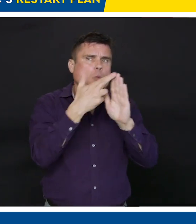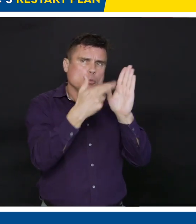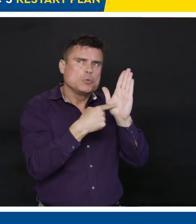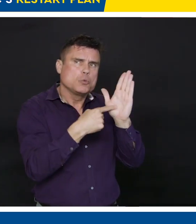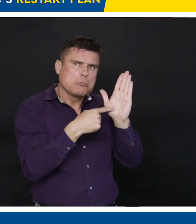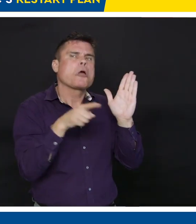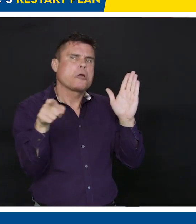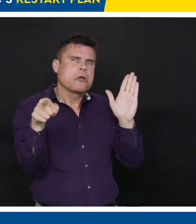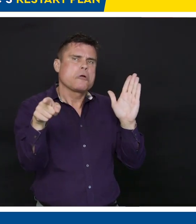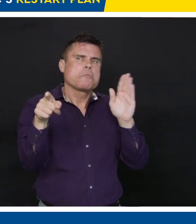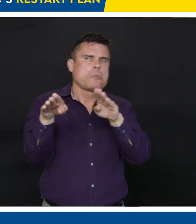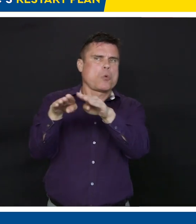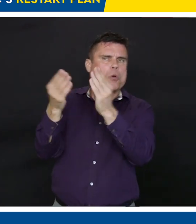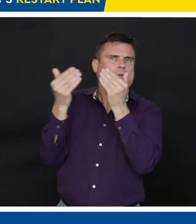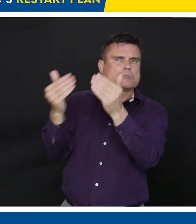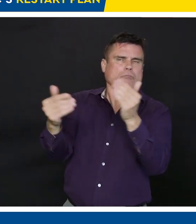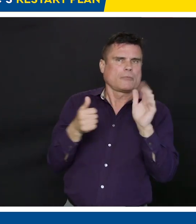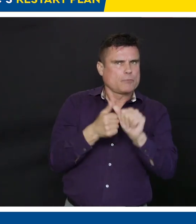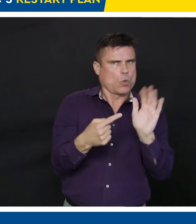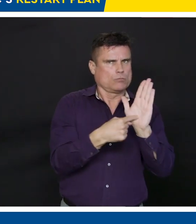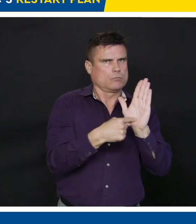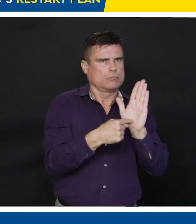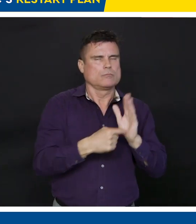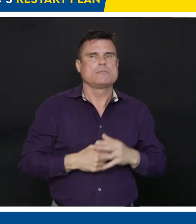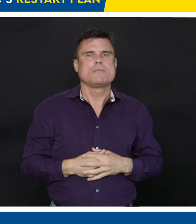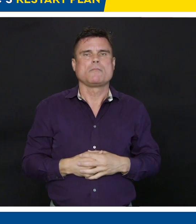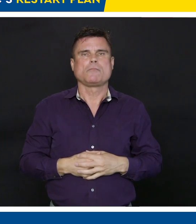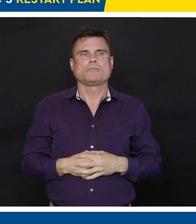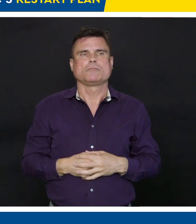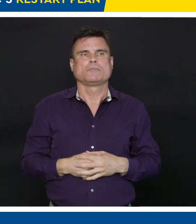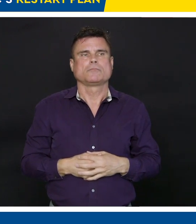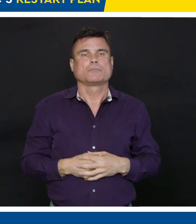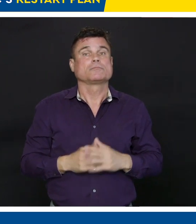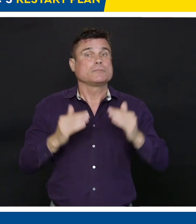system. Our next question is from Kat Slippian.